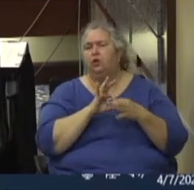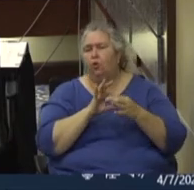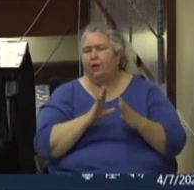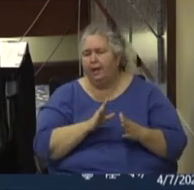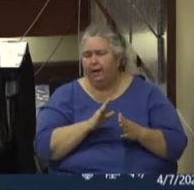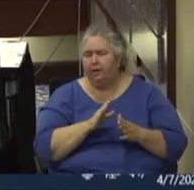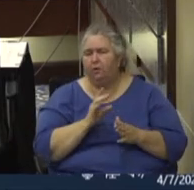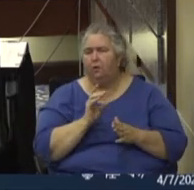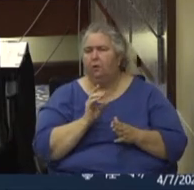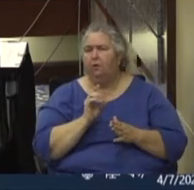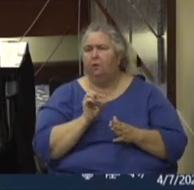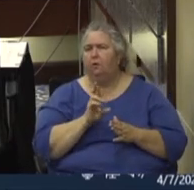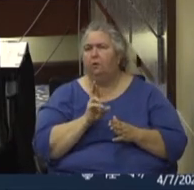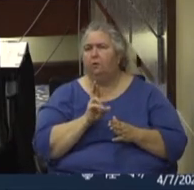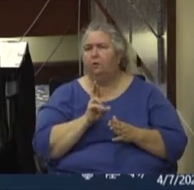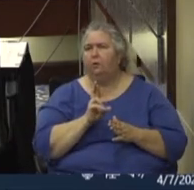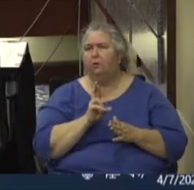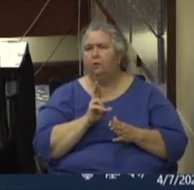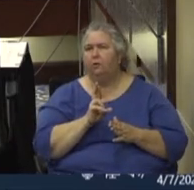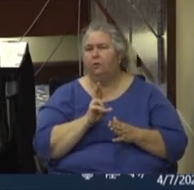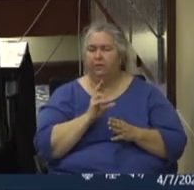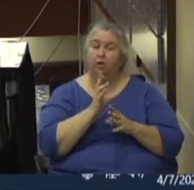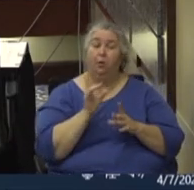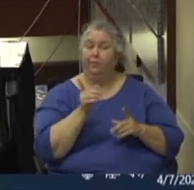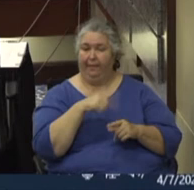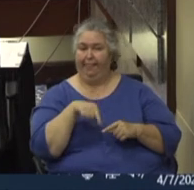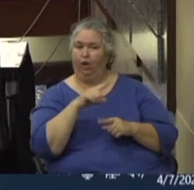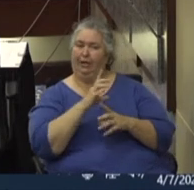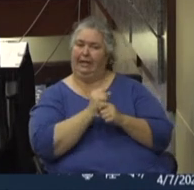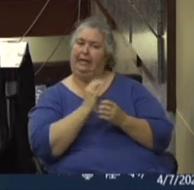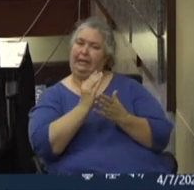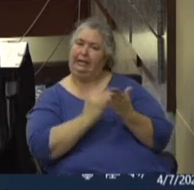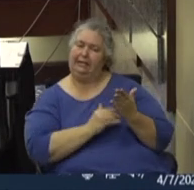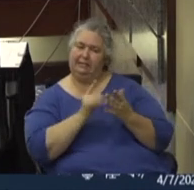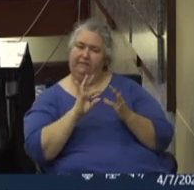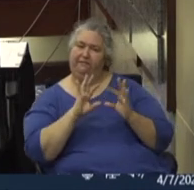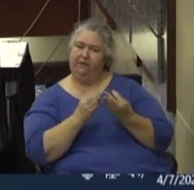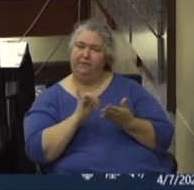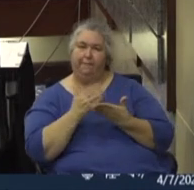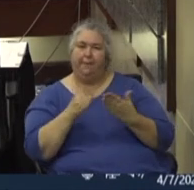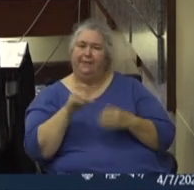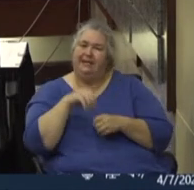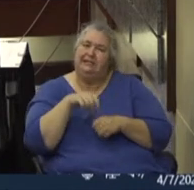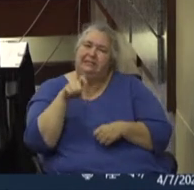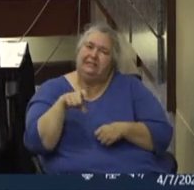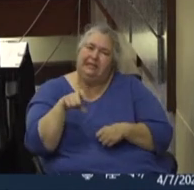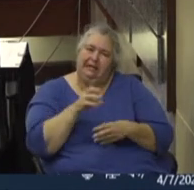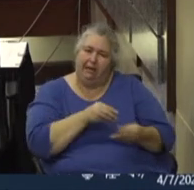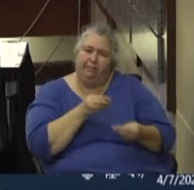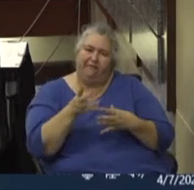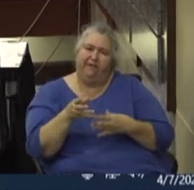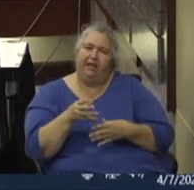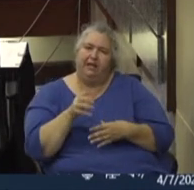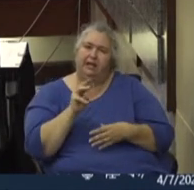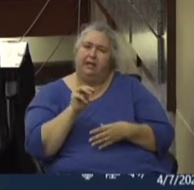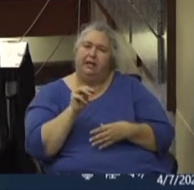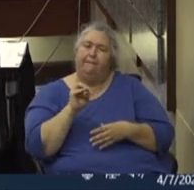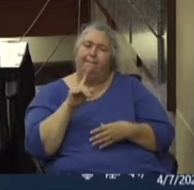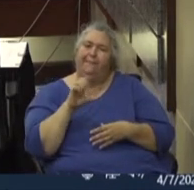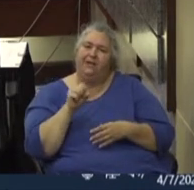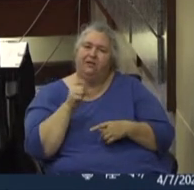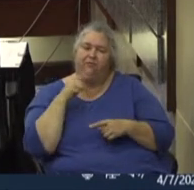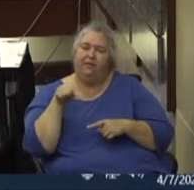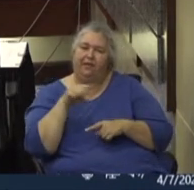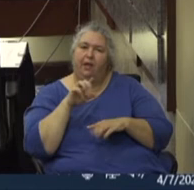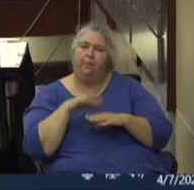they are, are getting a list together of those, those families who may be in need and providing meals for them on the weekend. So